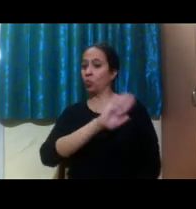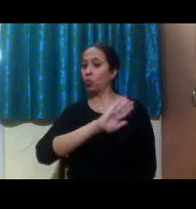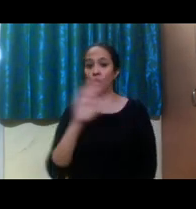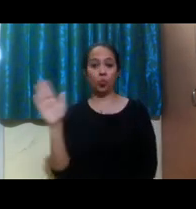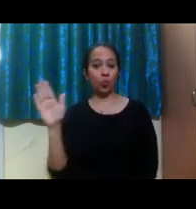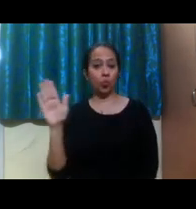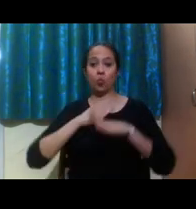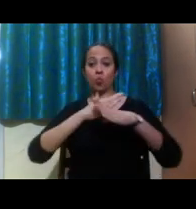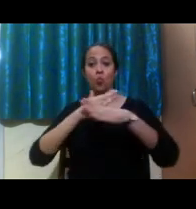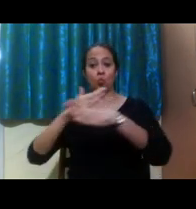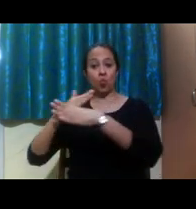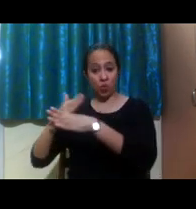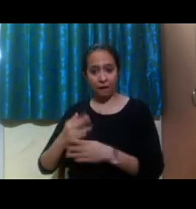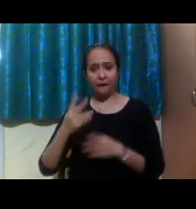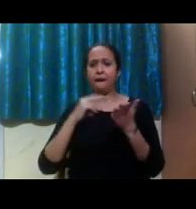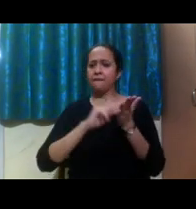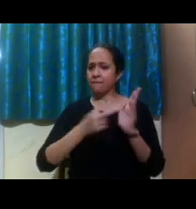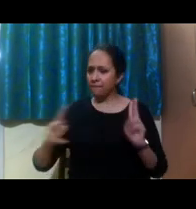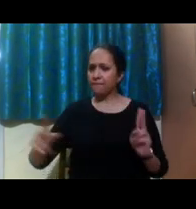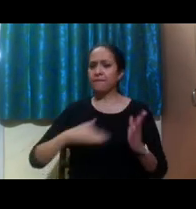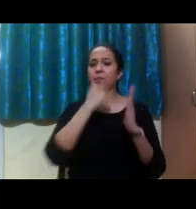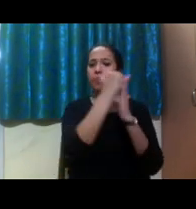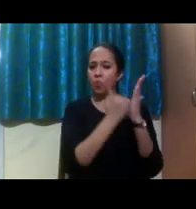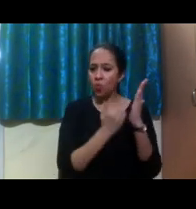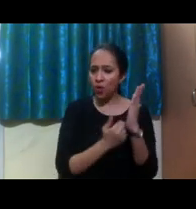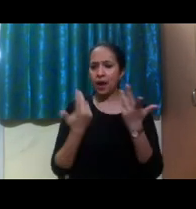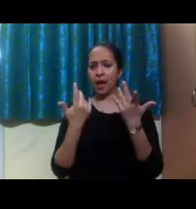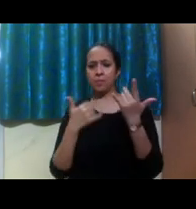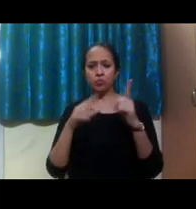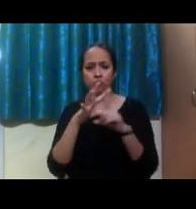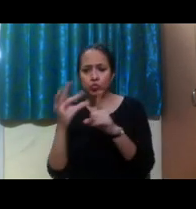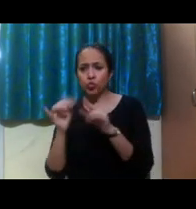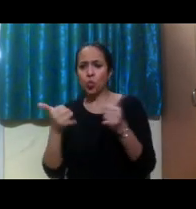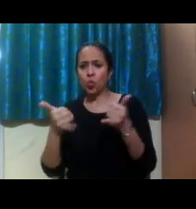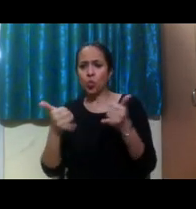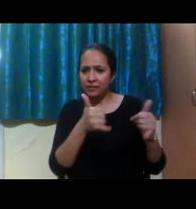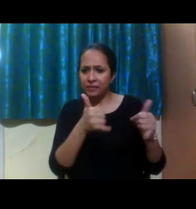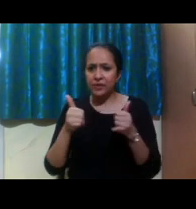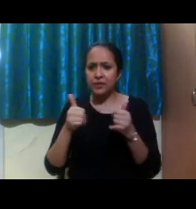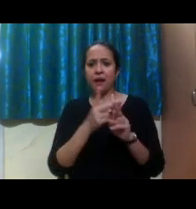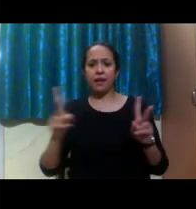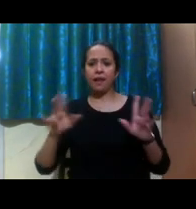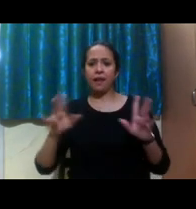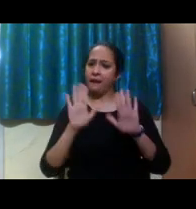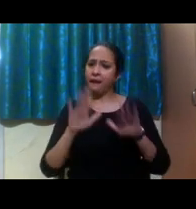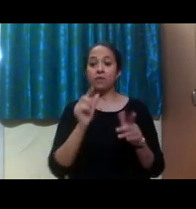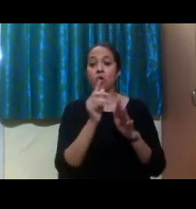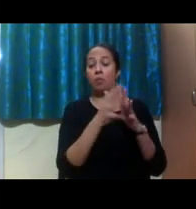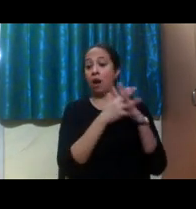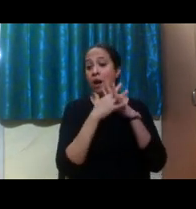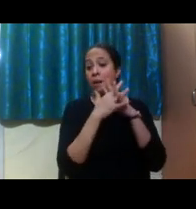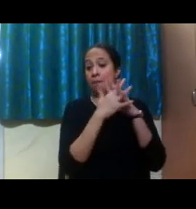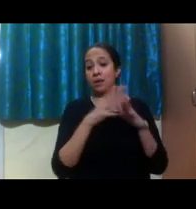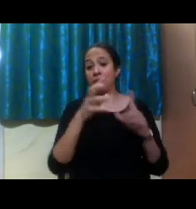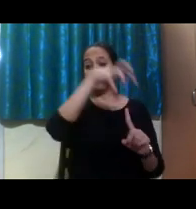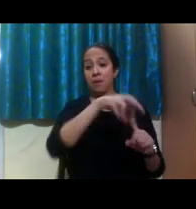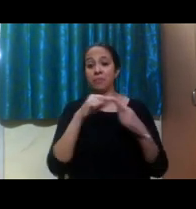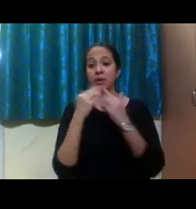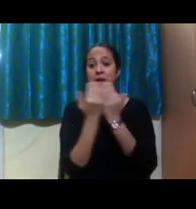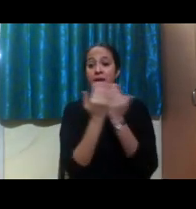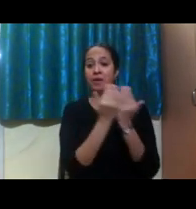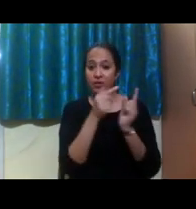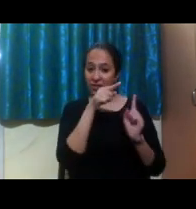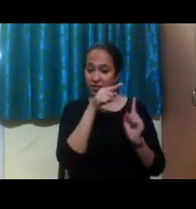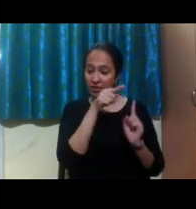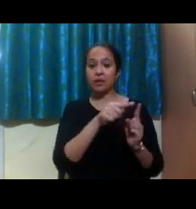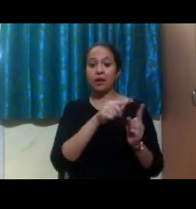programs or activities that receive federal financial assistance from the U.S. of Education, which is most universities